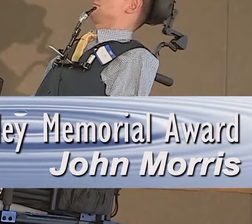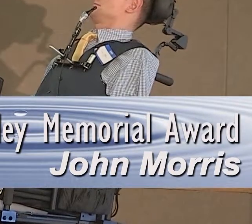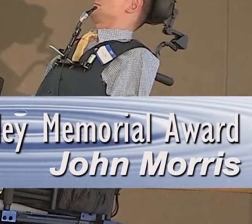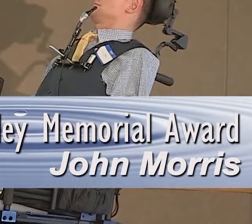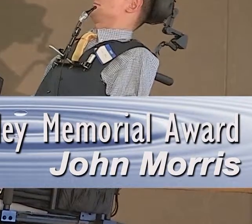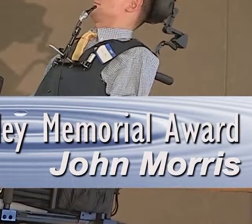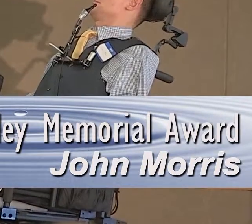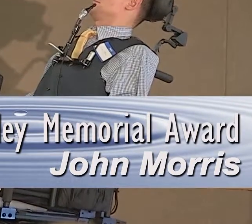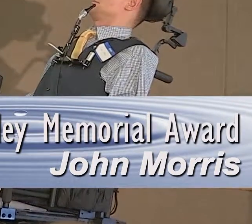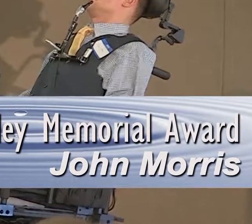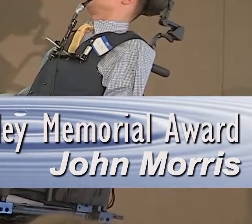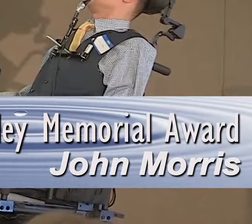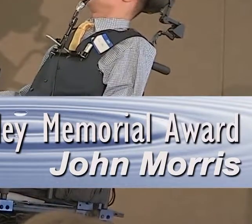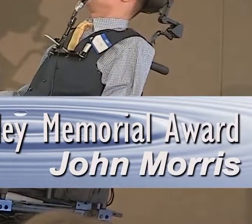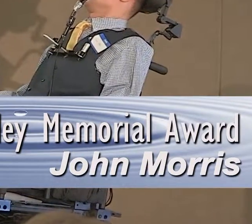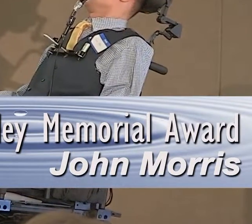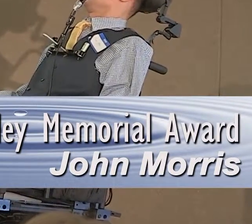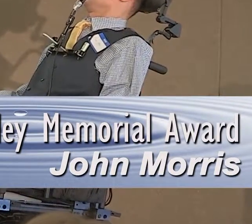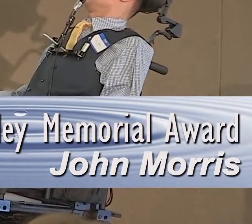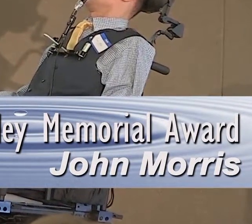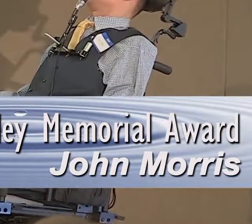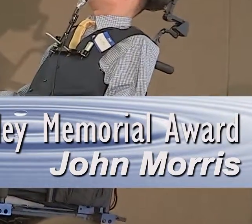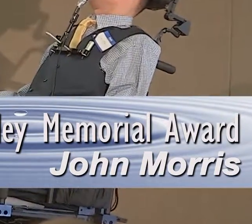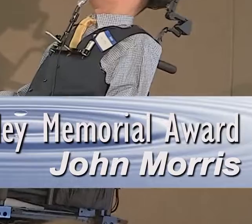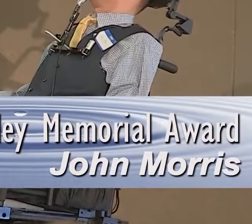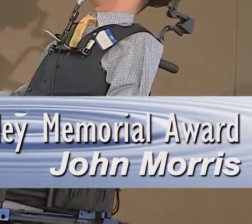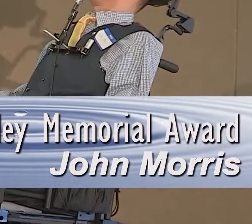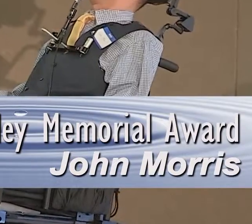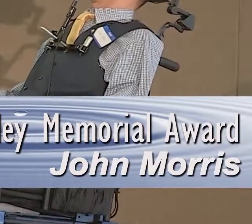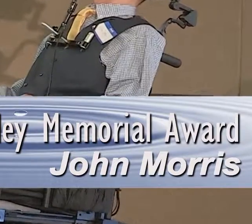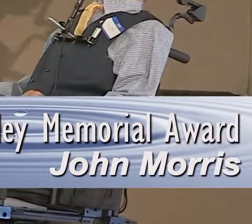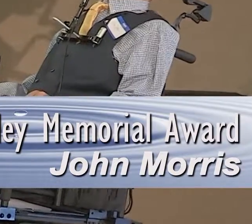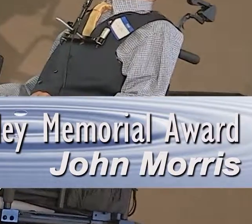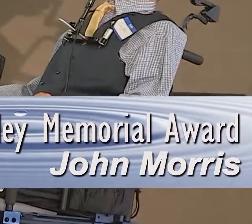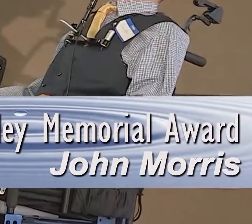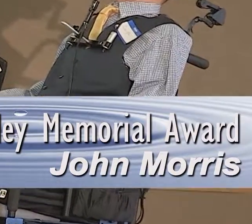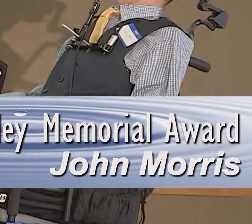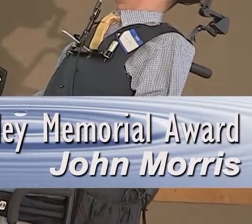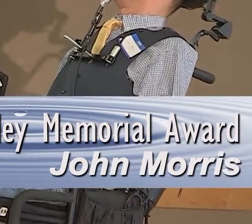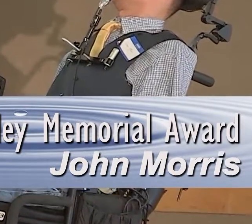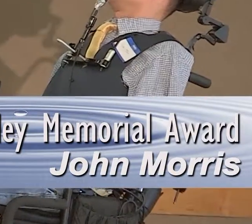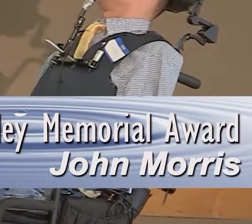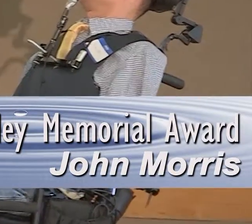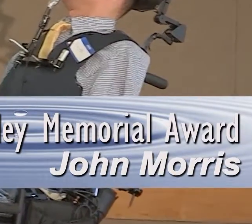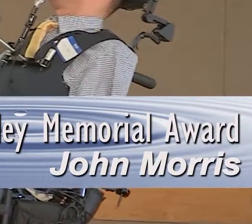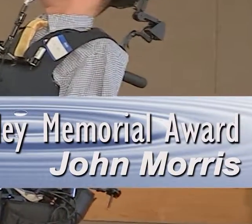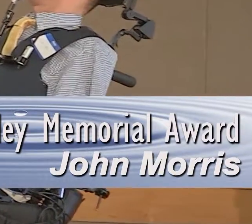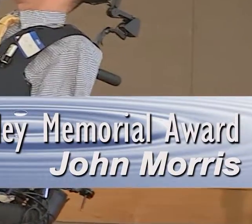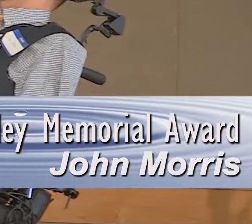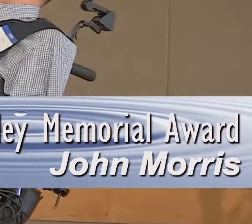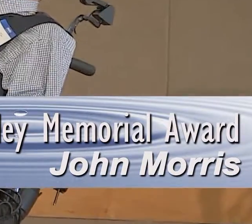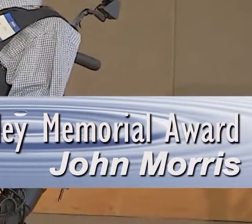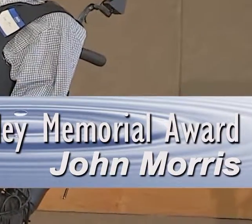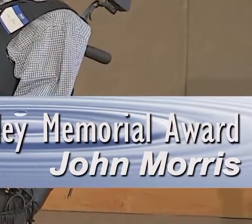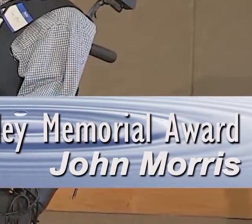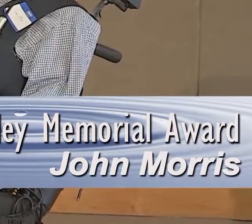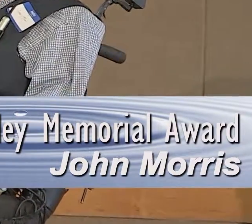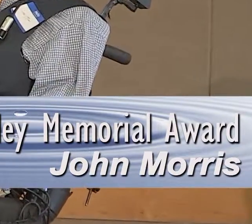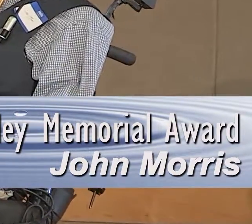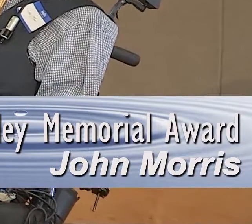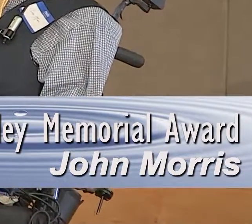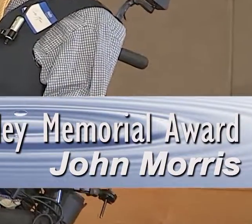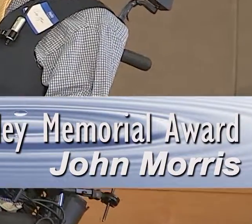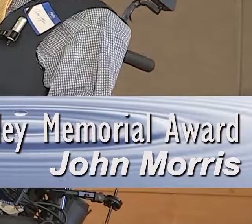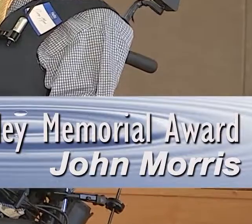to do something about it, as CEO of Quad Shock, he has worked tirelessly to bring this important life-enriching technology to the